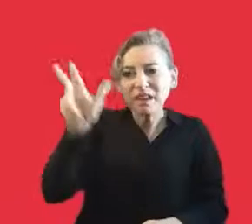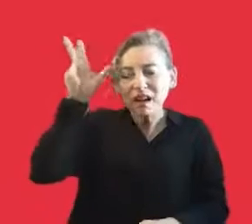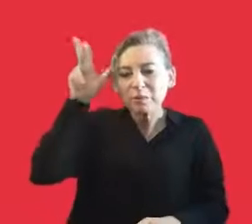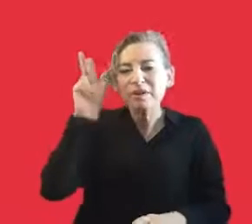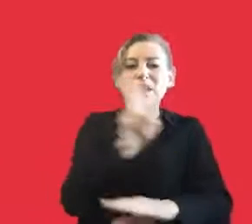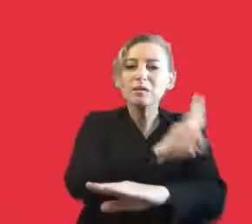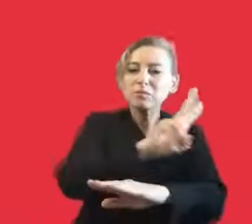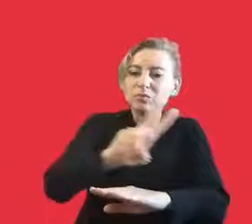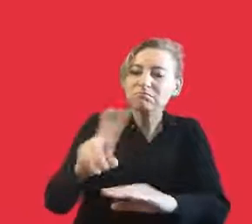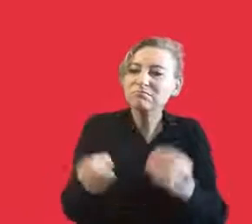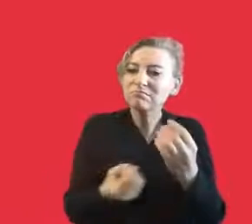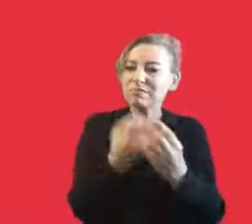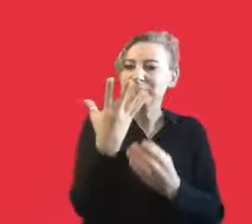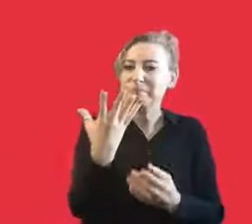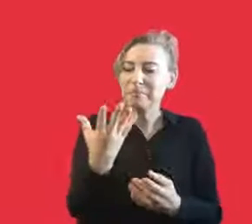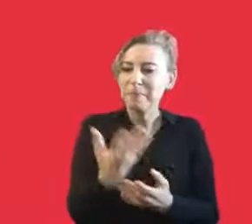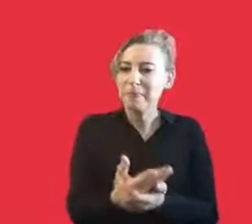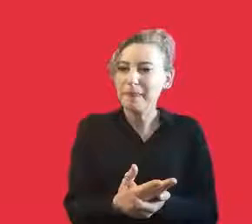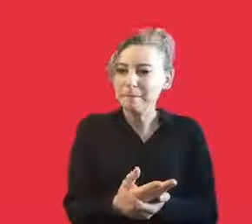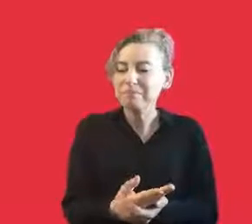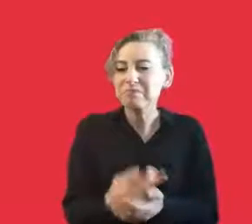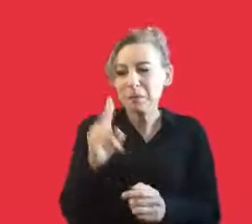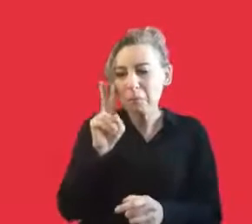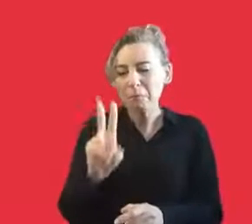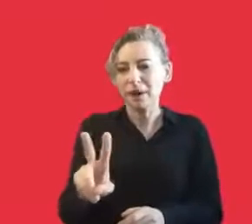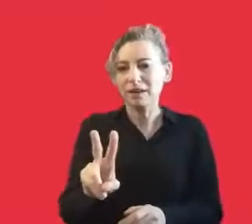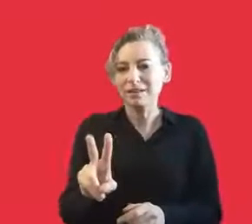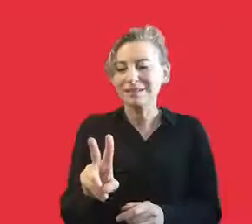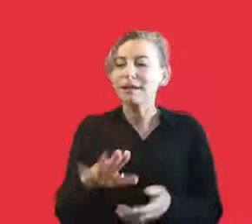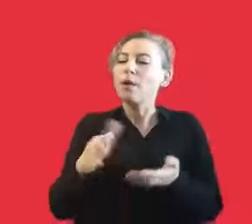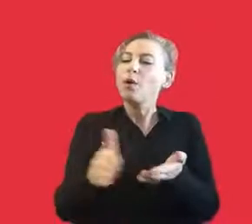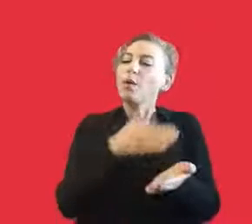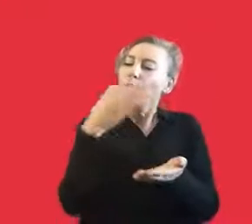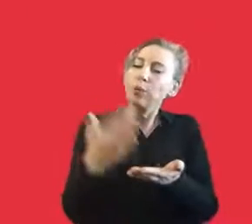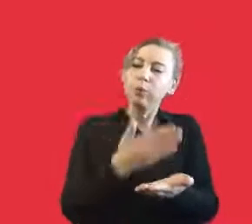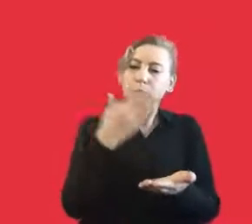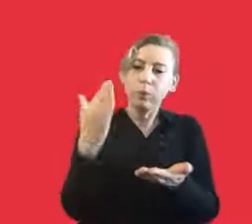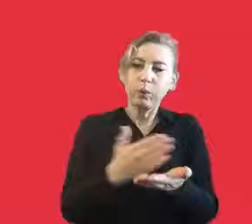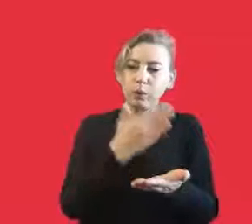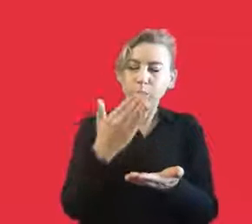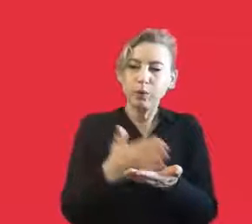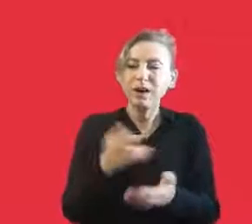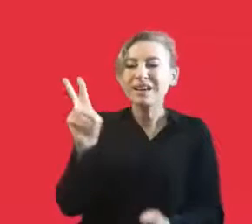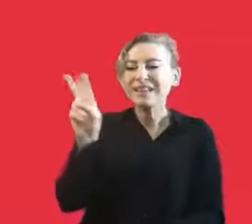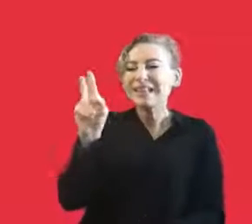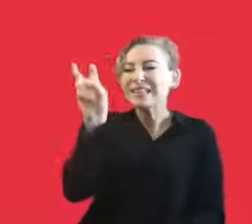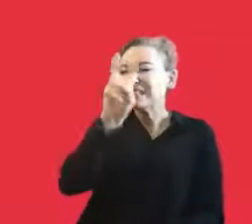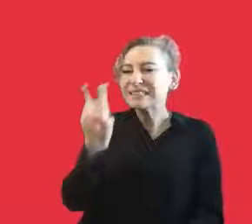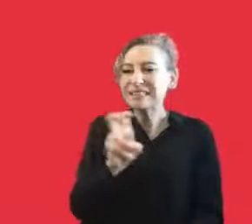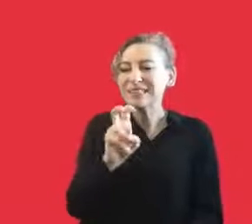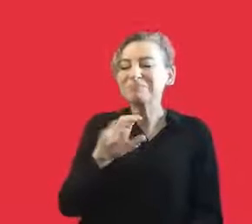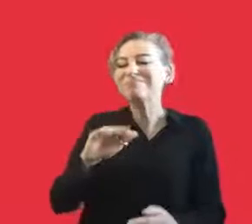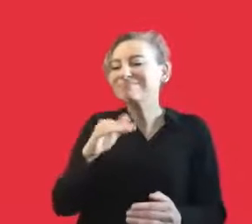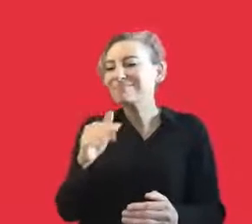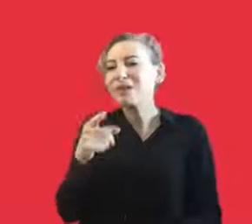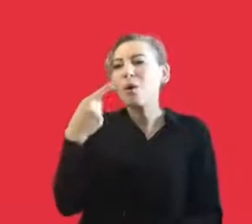Because in the US, there are museums, for example. And you see that there are pages of donations and how they say, I give